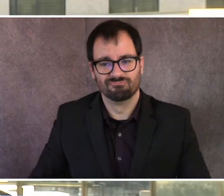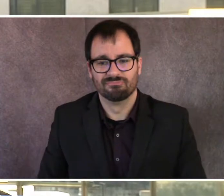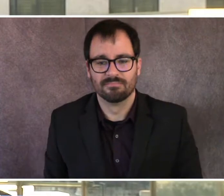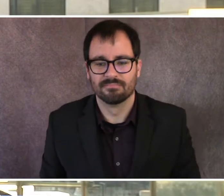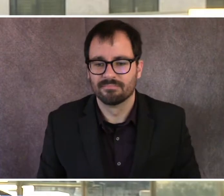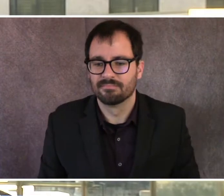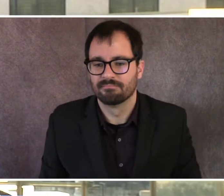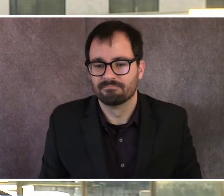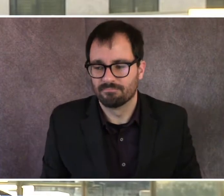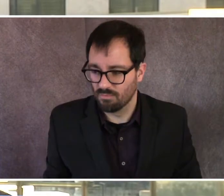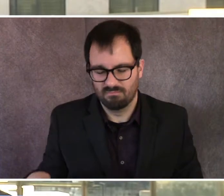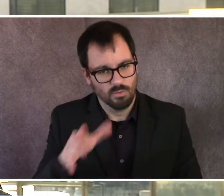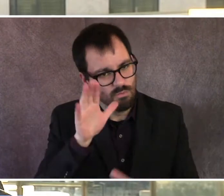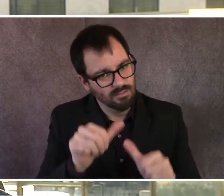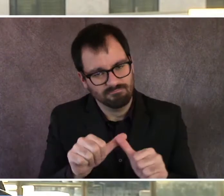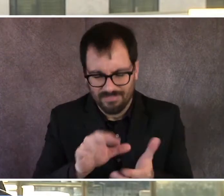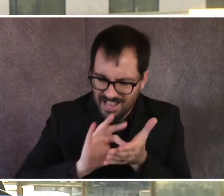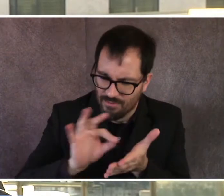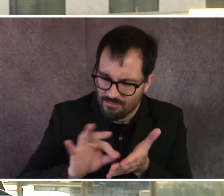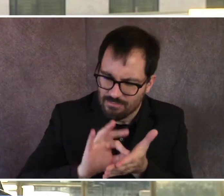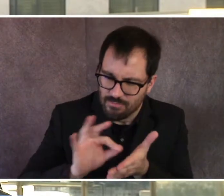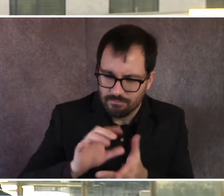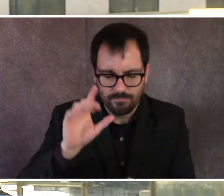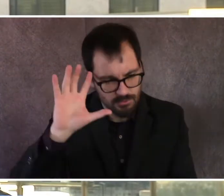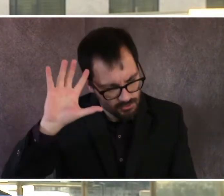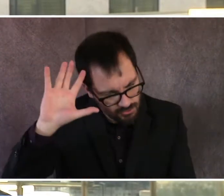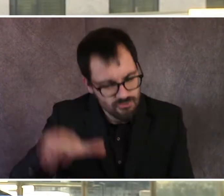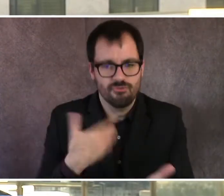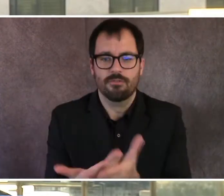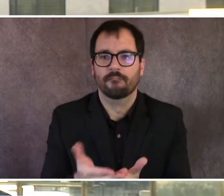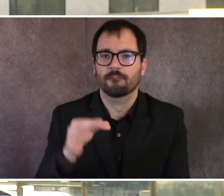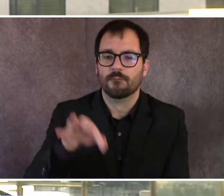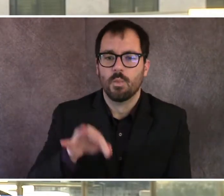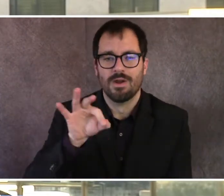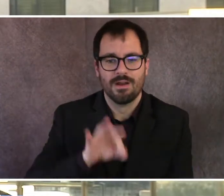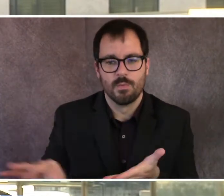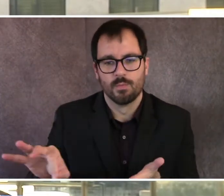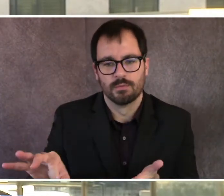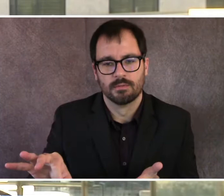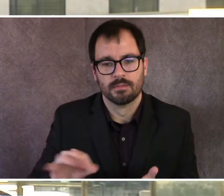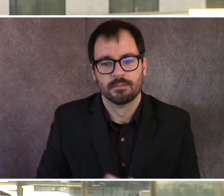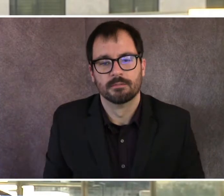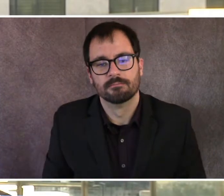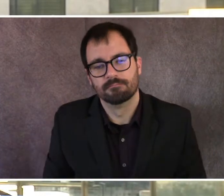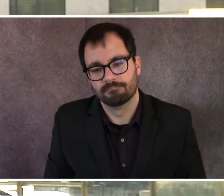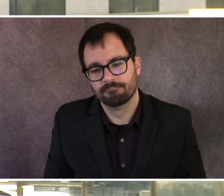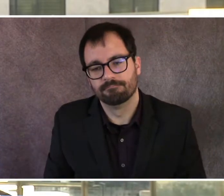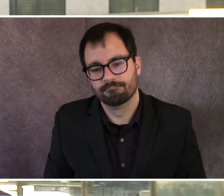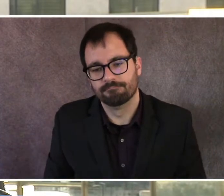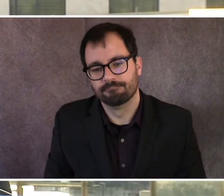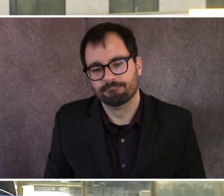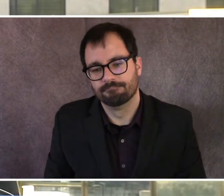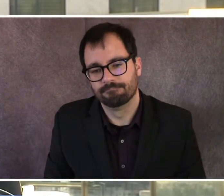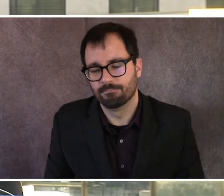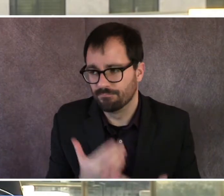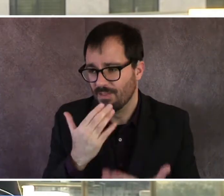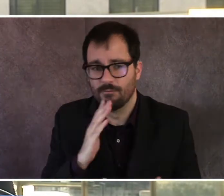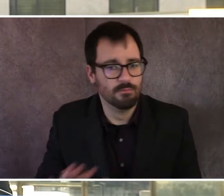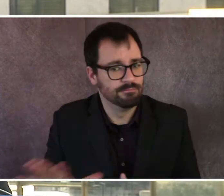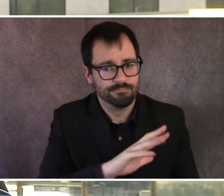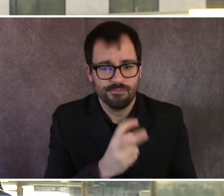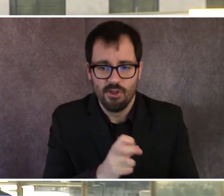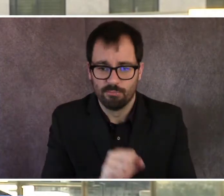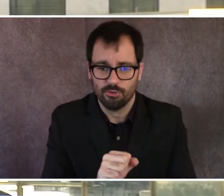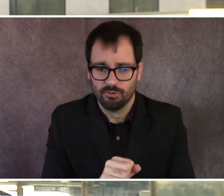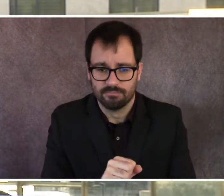thank them from behalf of the people of Boston to all those workers in election departments all across this country. Thank you for your work. I continue to